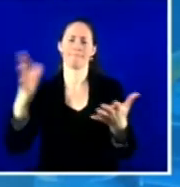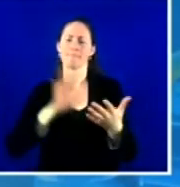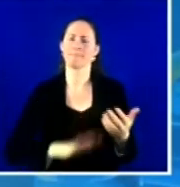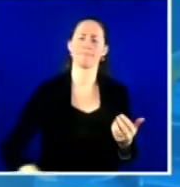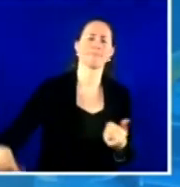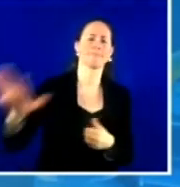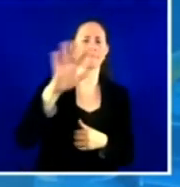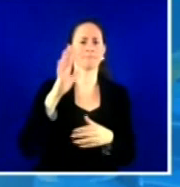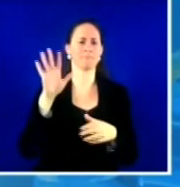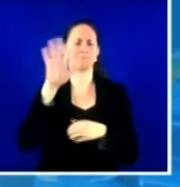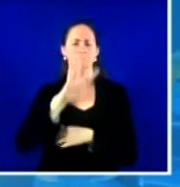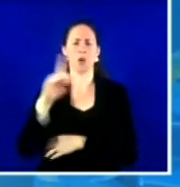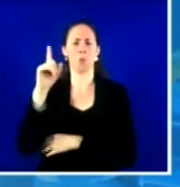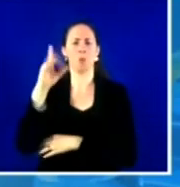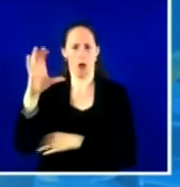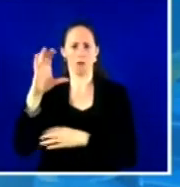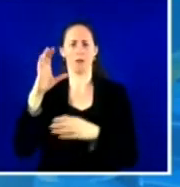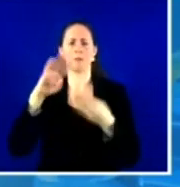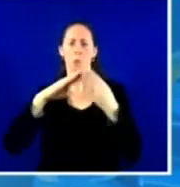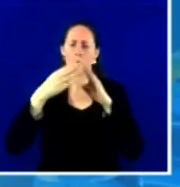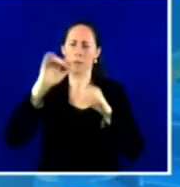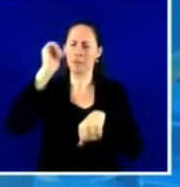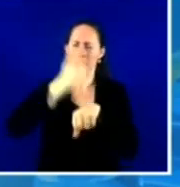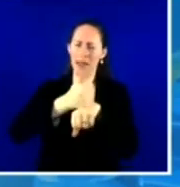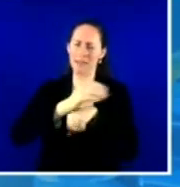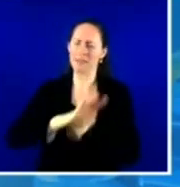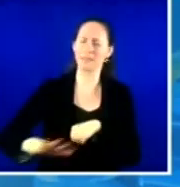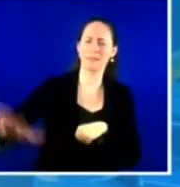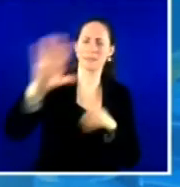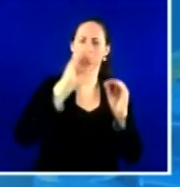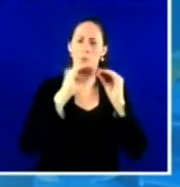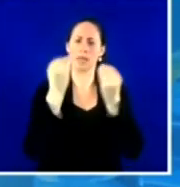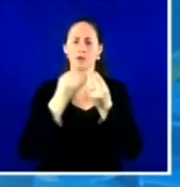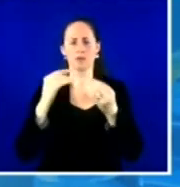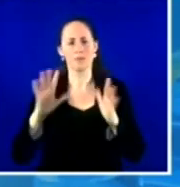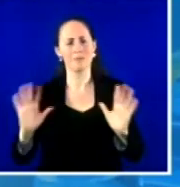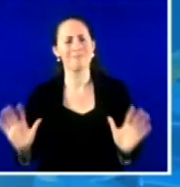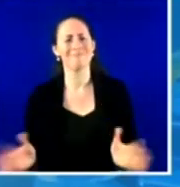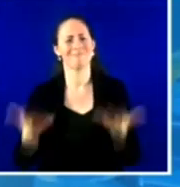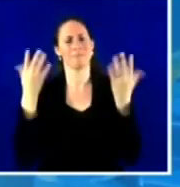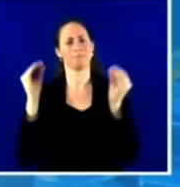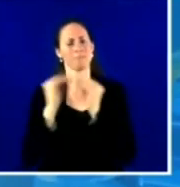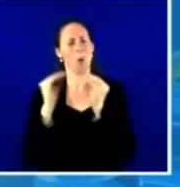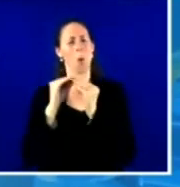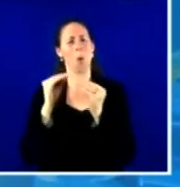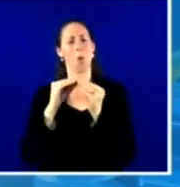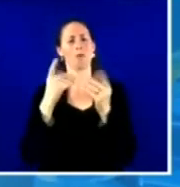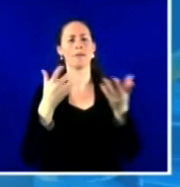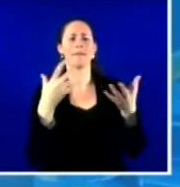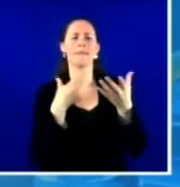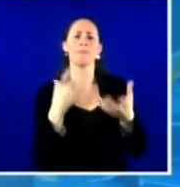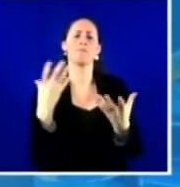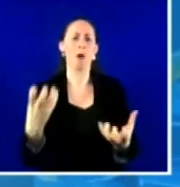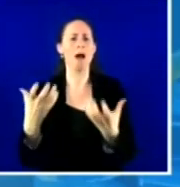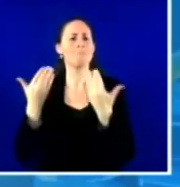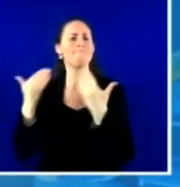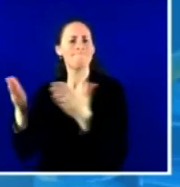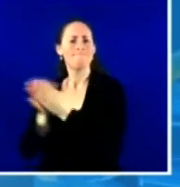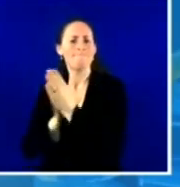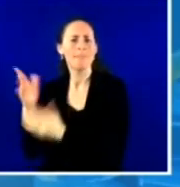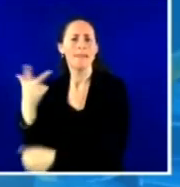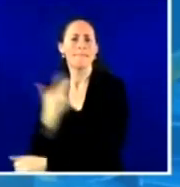promote vaccine confidence messages and engage organizations such as churches, schools, and other